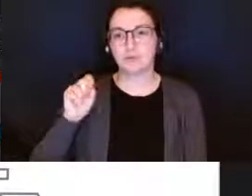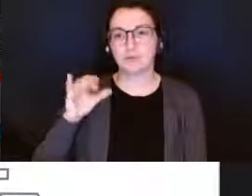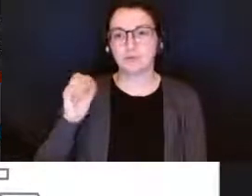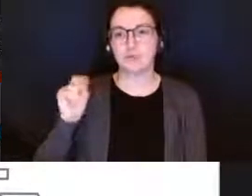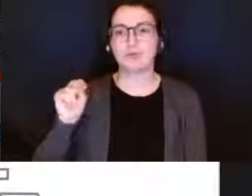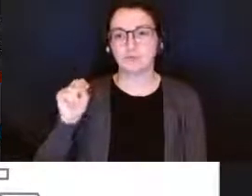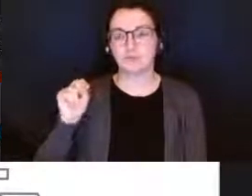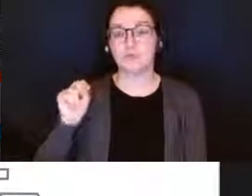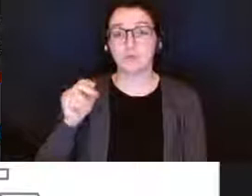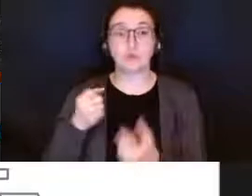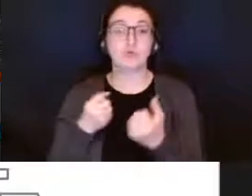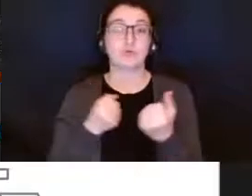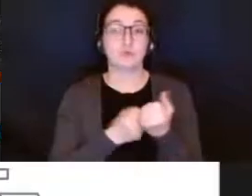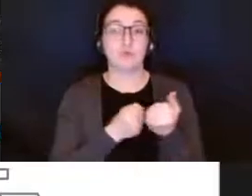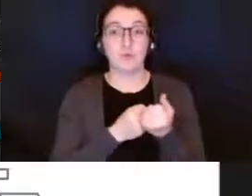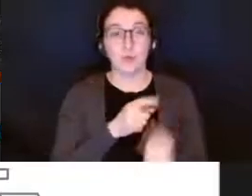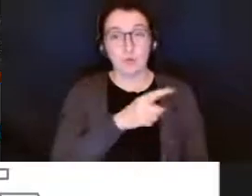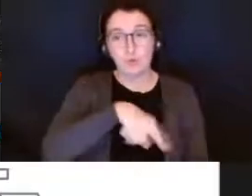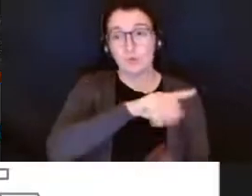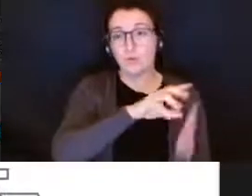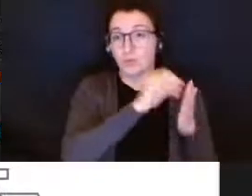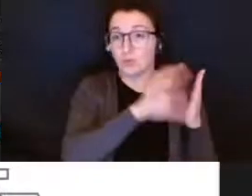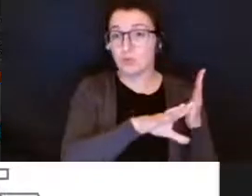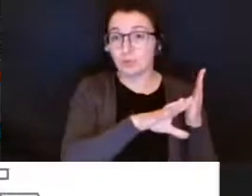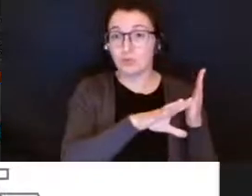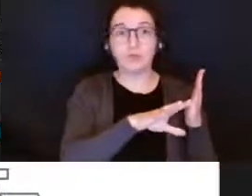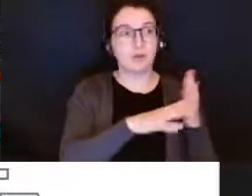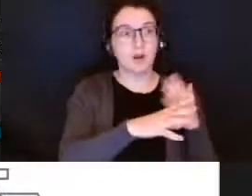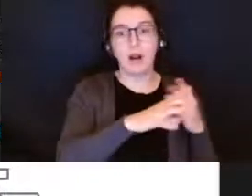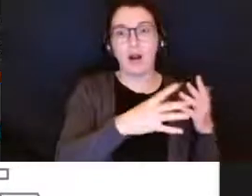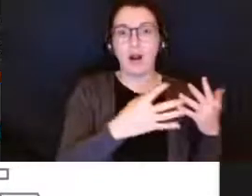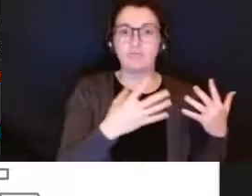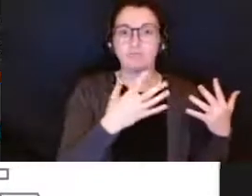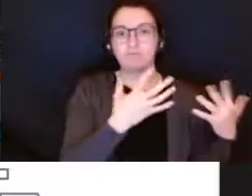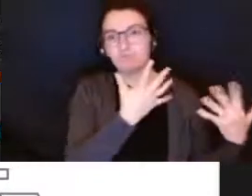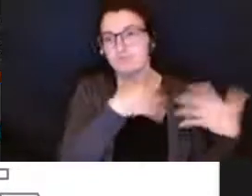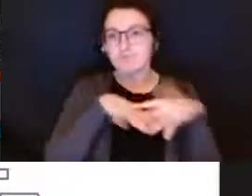to support students with exceptionalities in the regular classroom setting